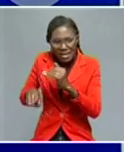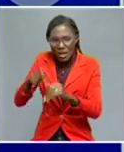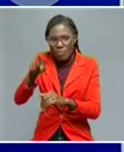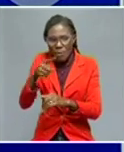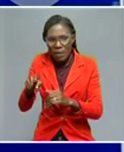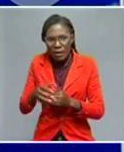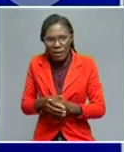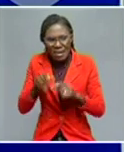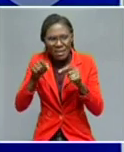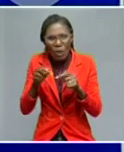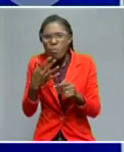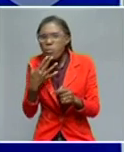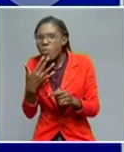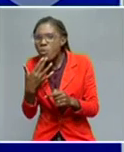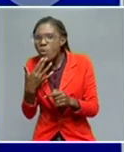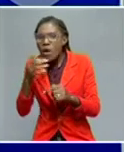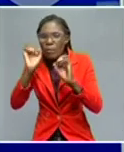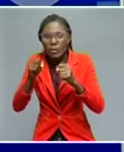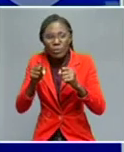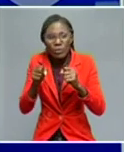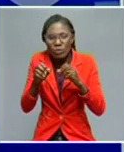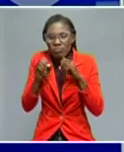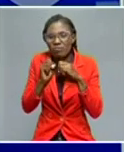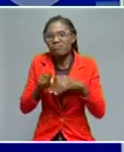I think in the end… humble itself first?